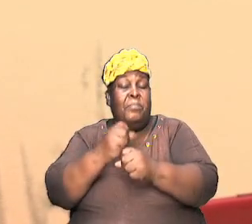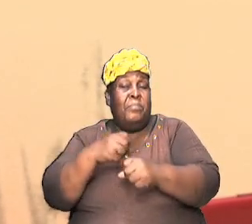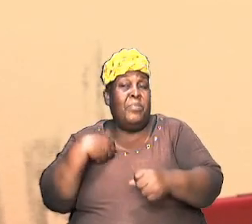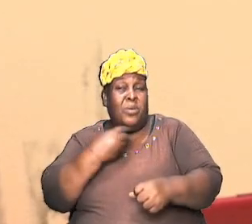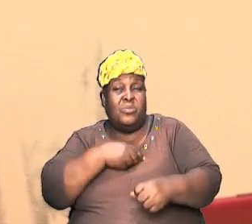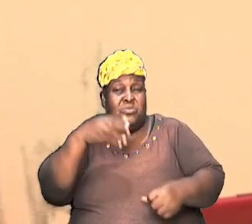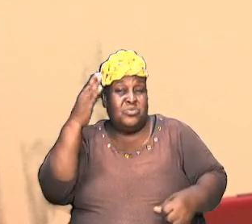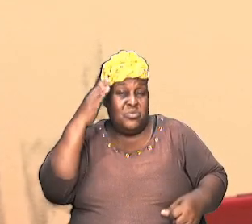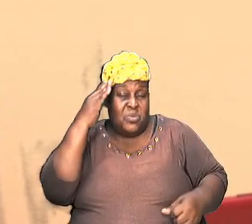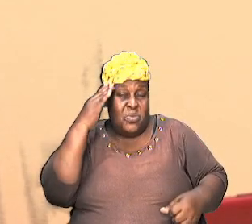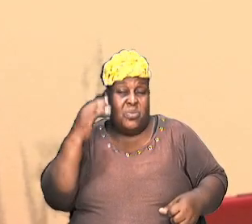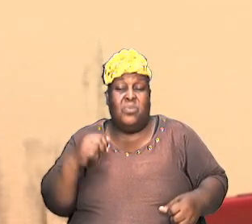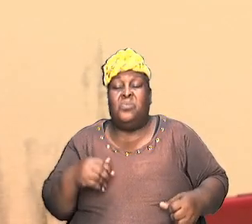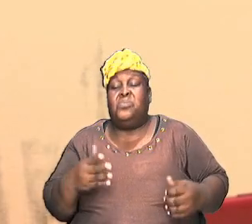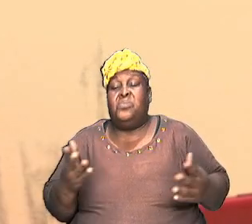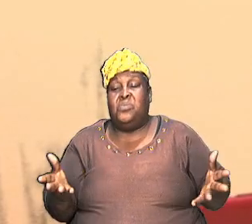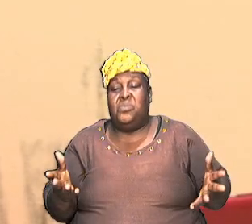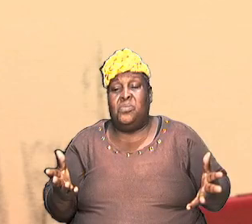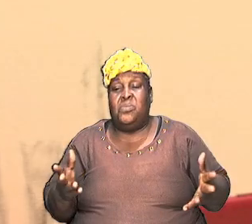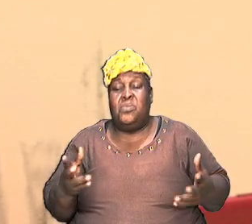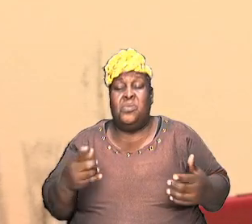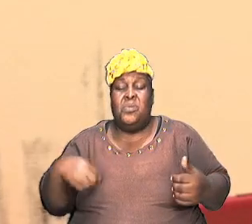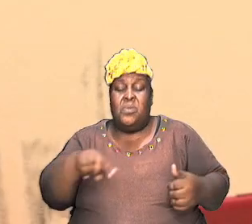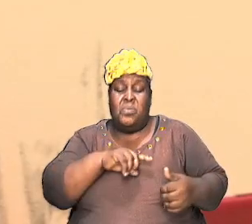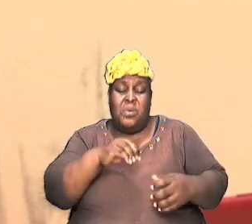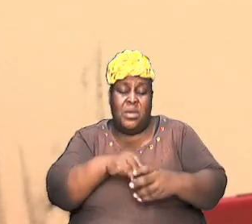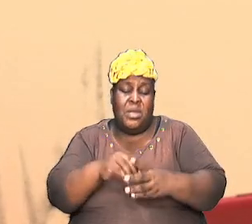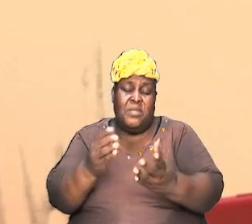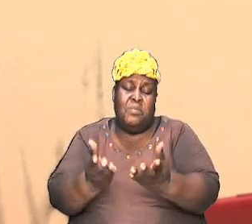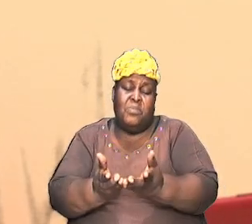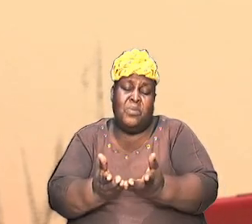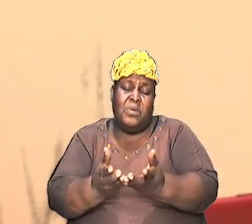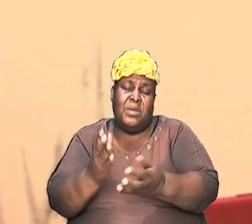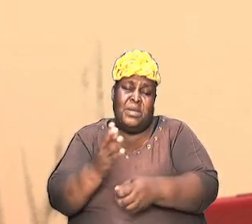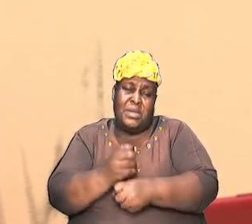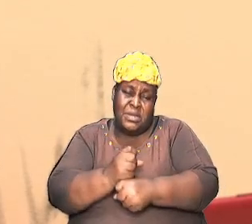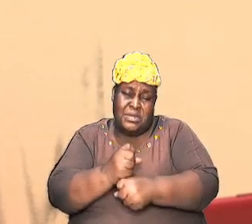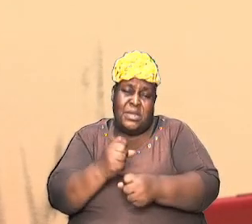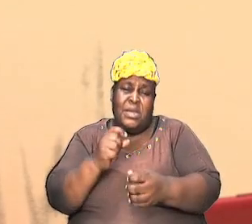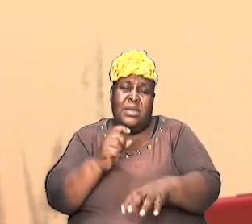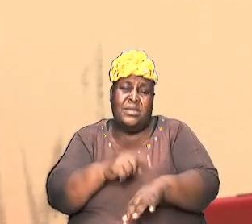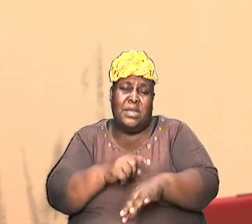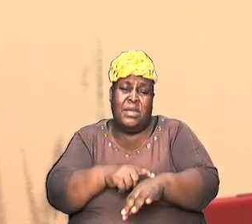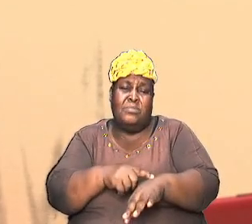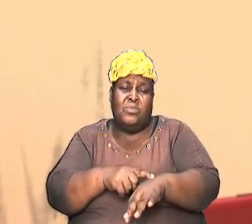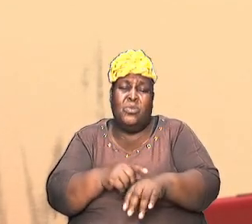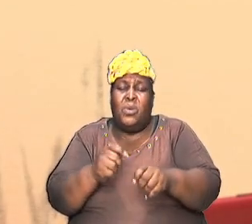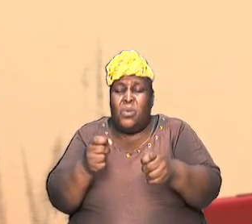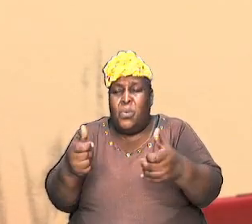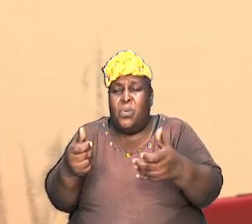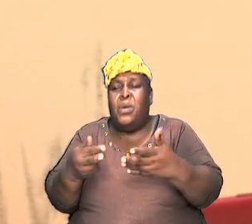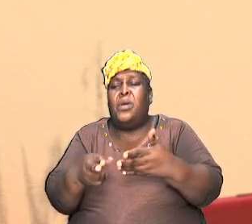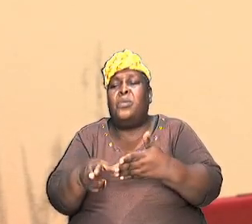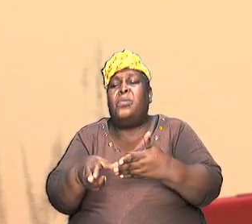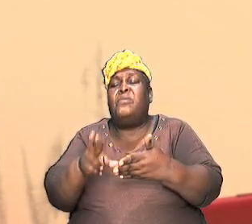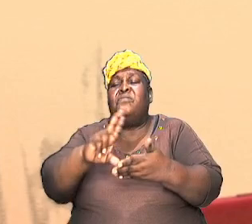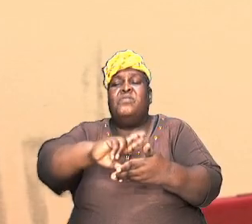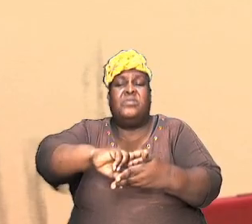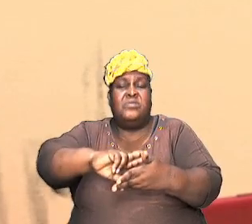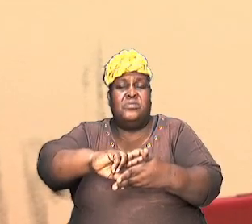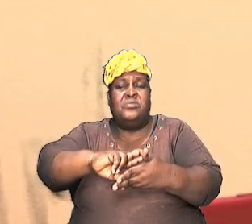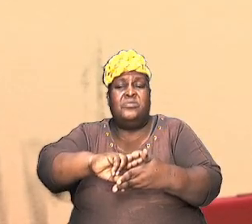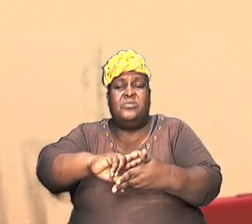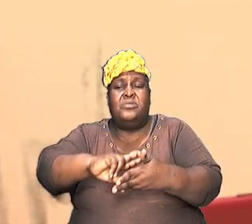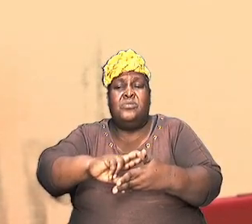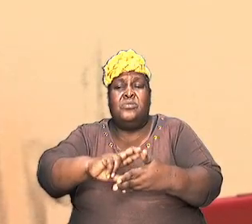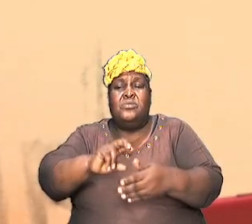been in the book and we are going to take some time and just do a quick revision later on so that we